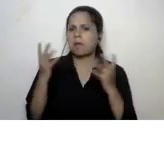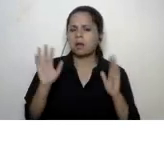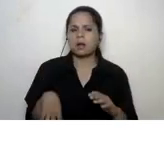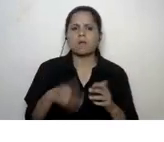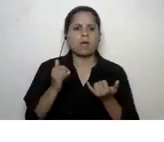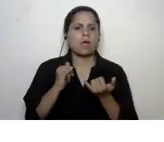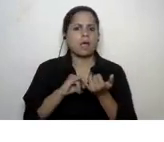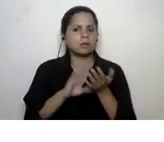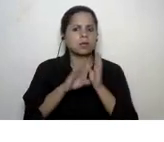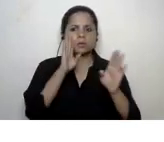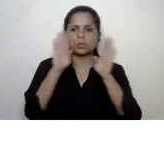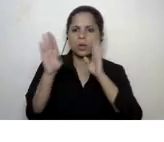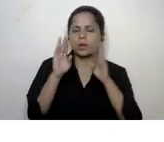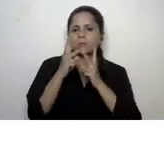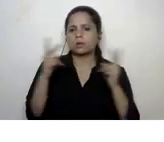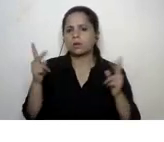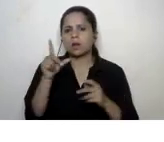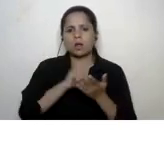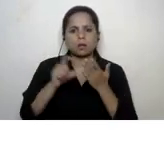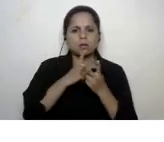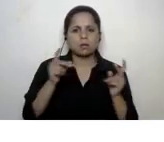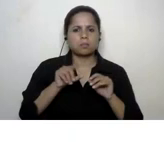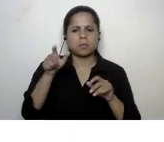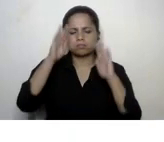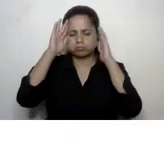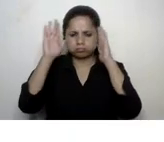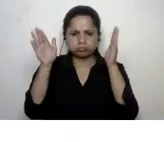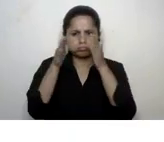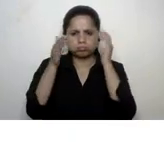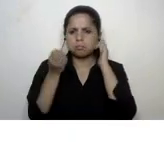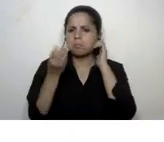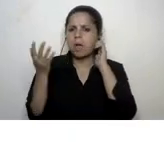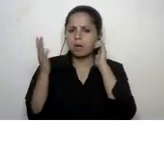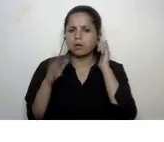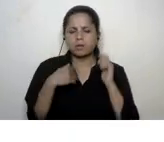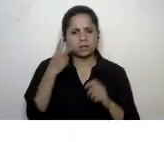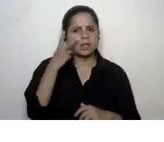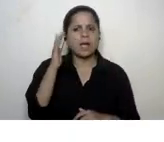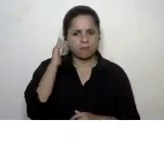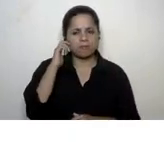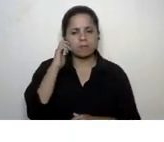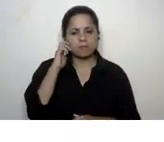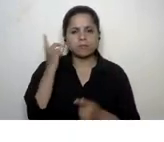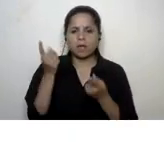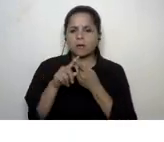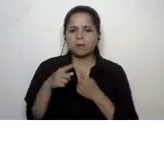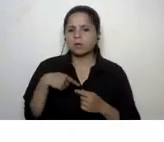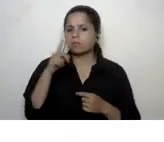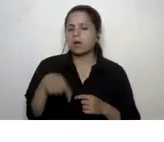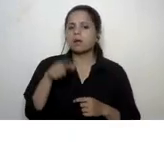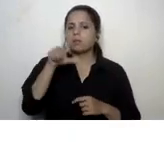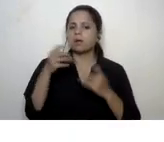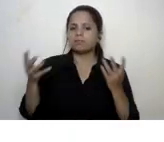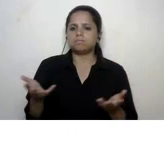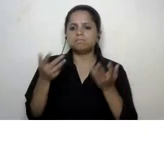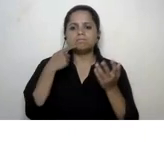media and a lot of narrow-minded thinking also sometimes we can see it happening so we need to have them